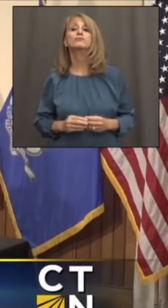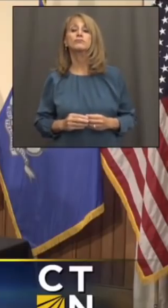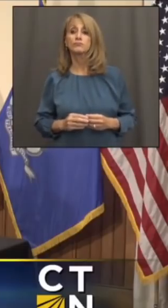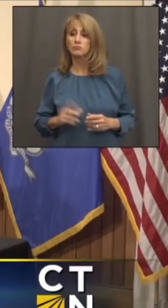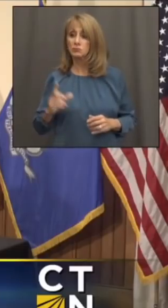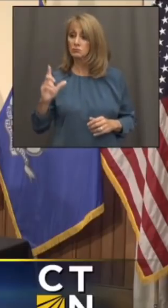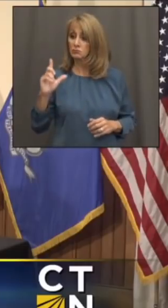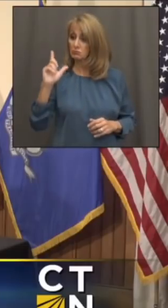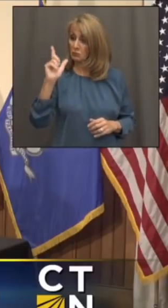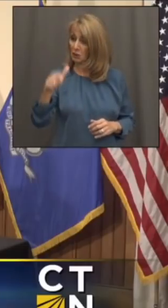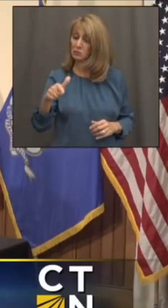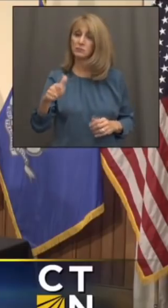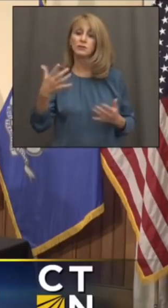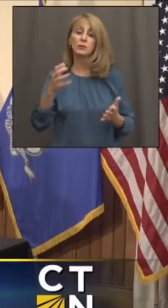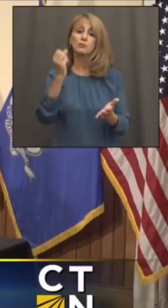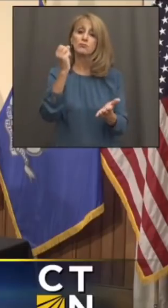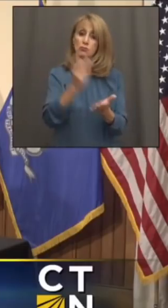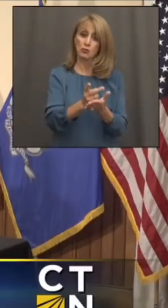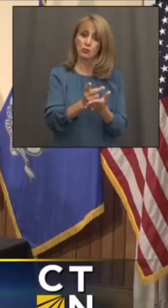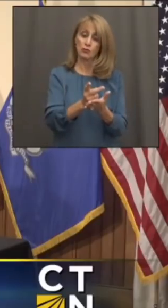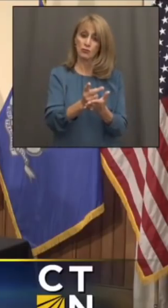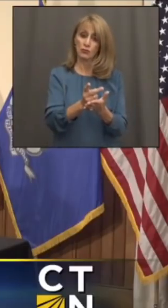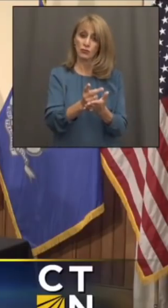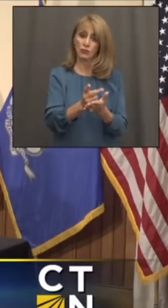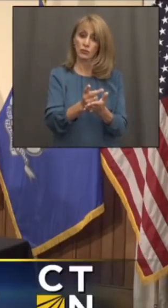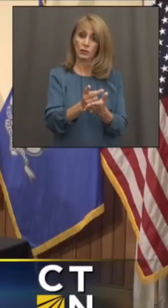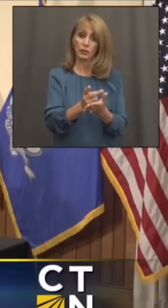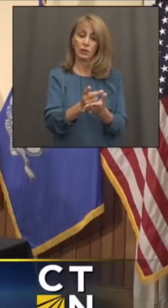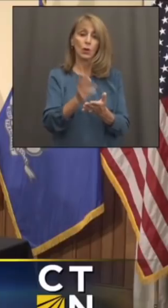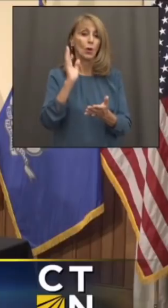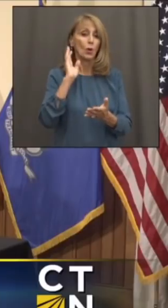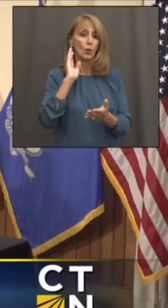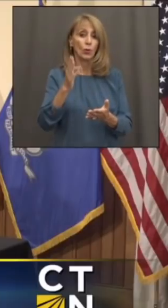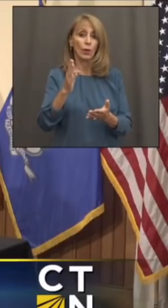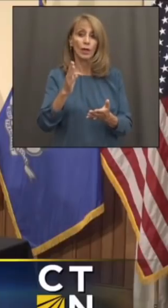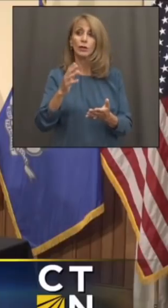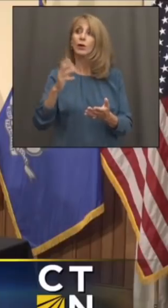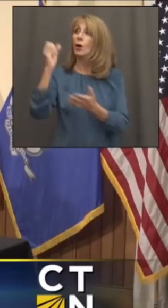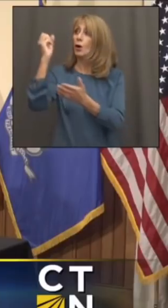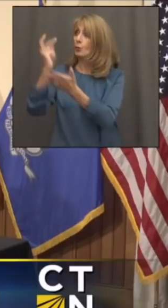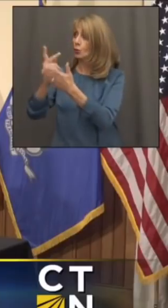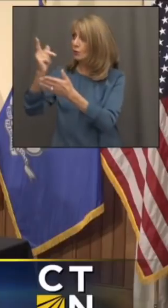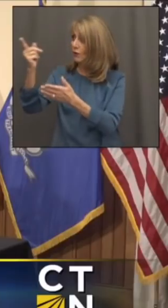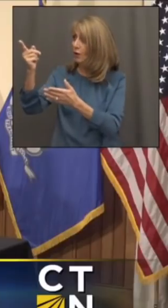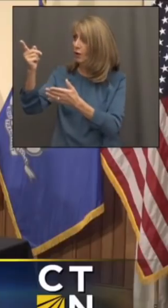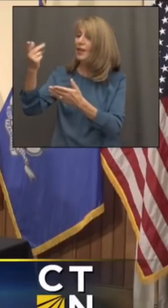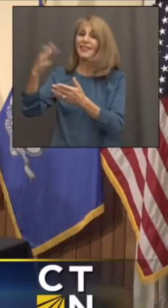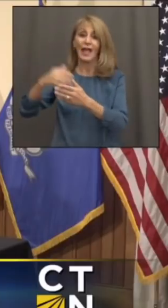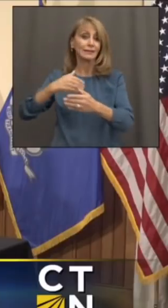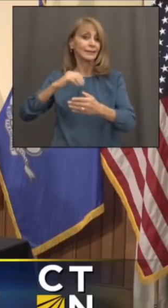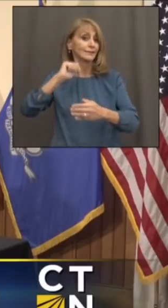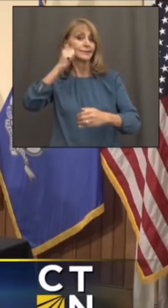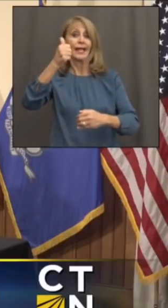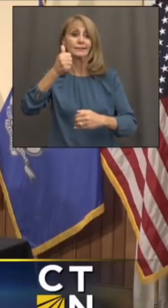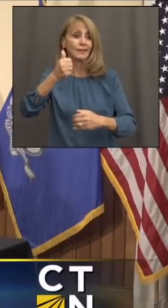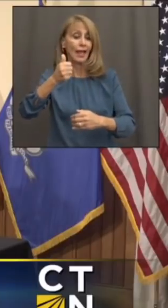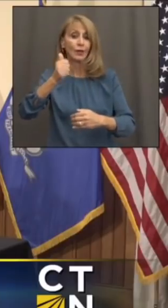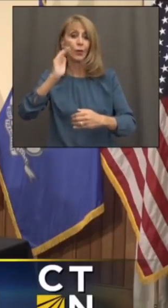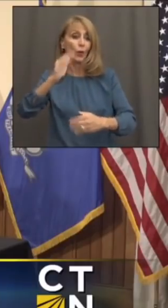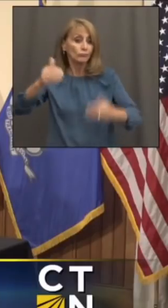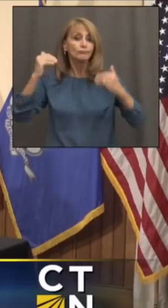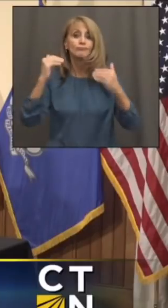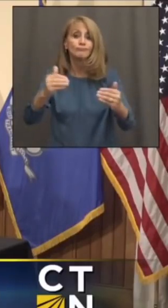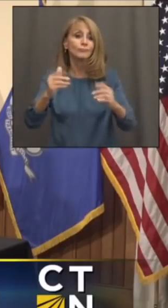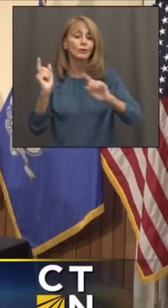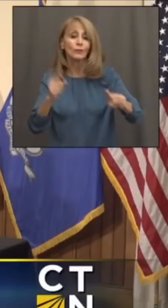approved, will it be like hit the ground running the next day you can show up and get a vaccination? Or is there some sort